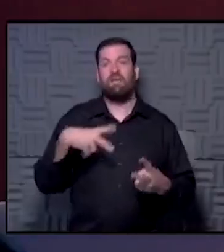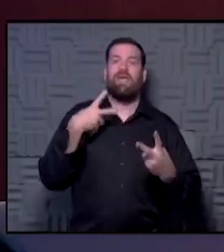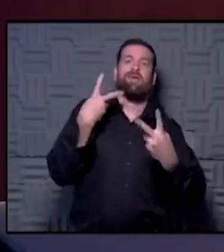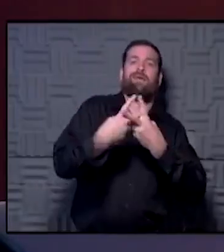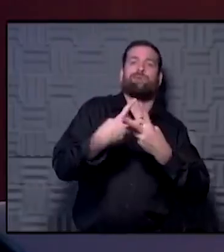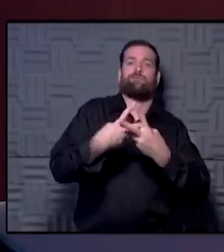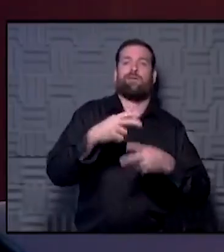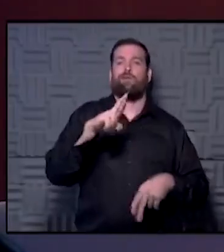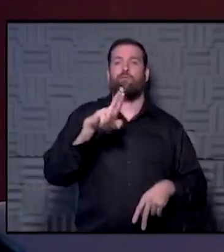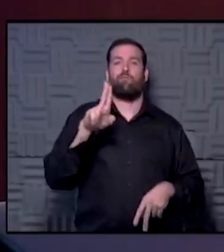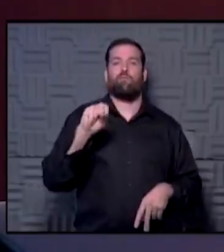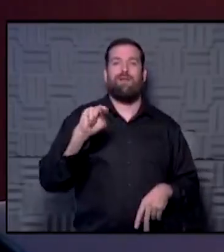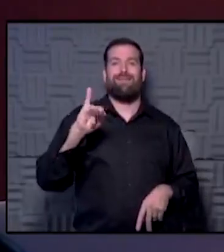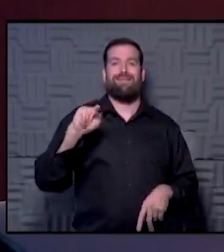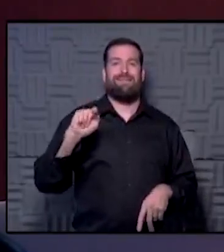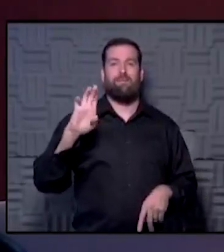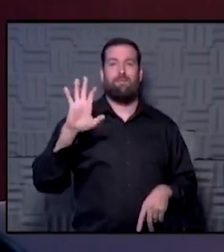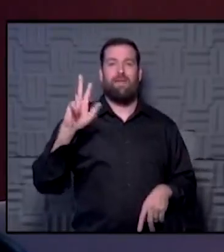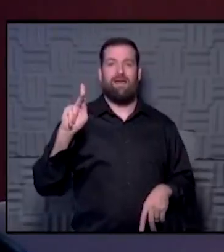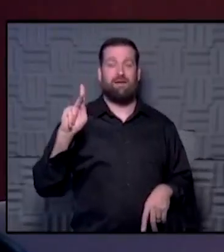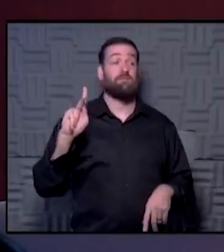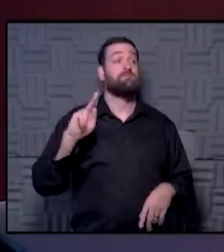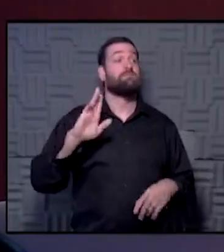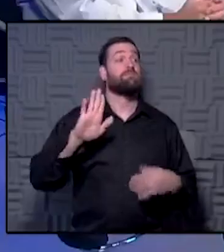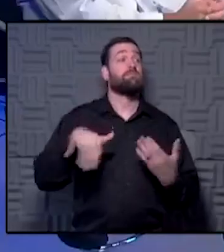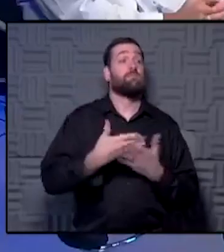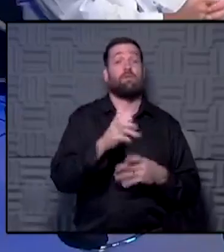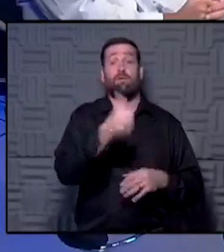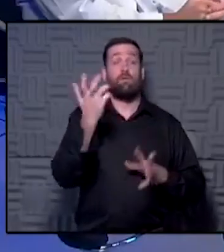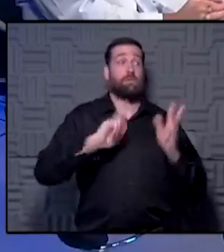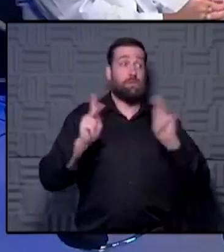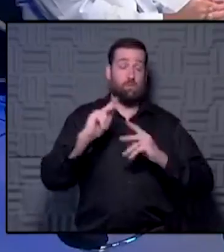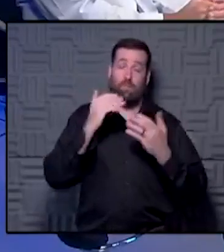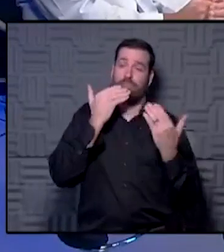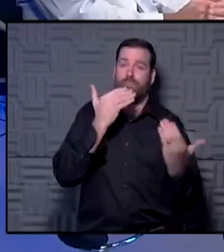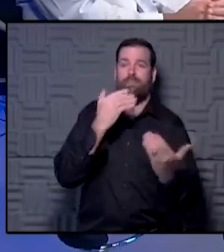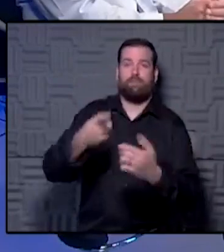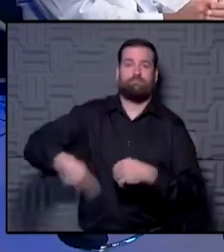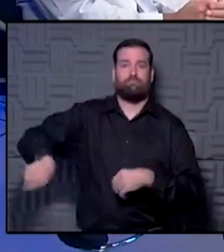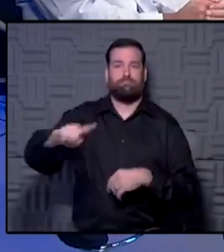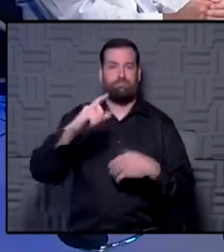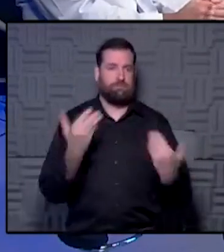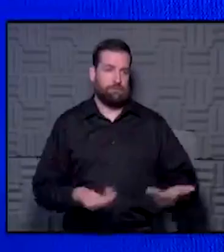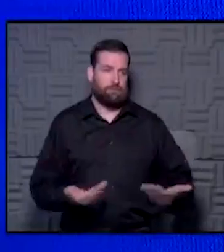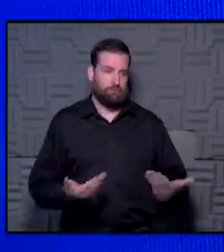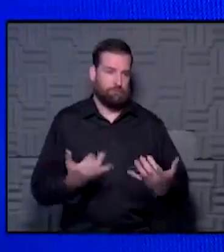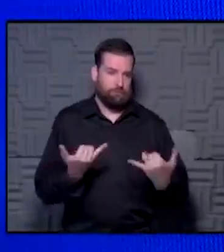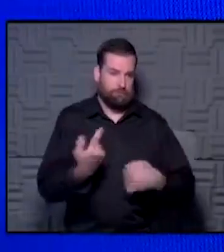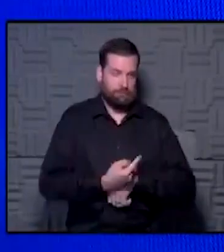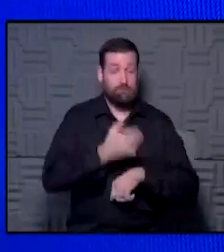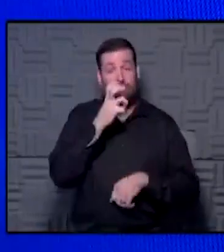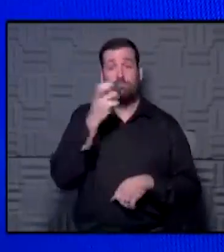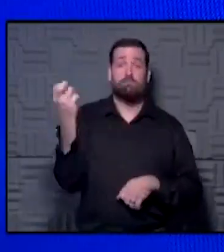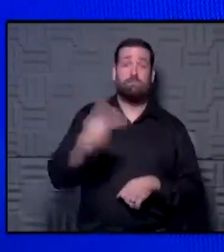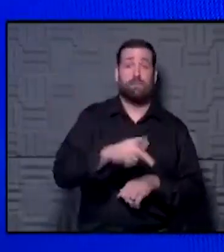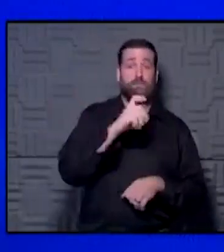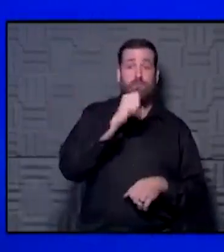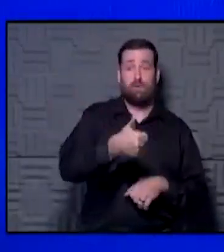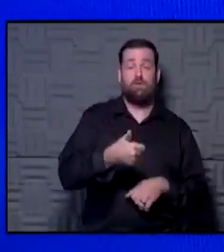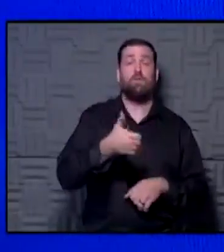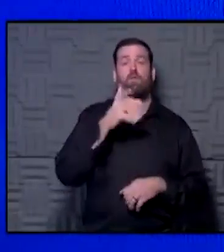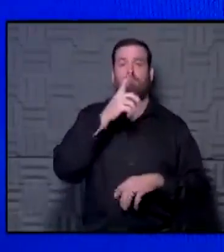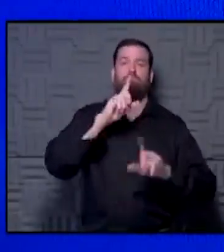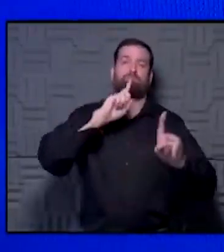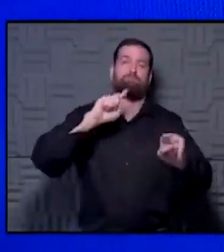Hashtag run it back. To all of our other folks out there, thank you guys so much for being with us today. We'll be back here tomorrow. We're going to be